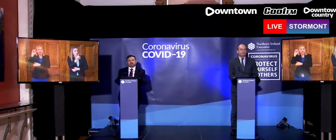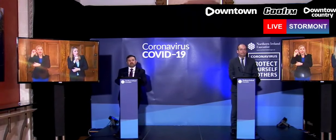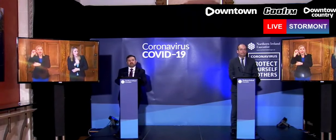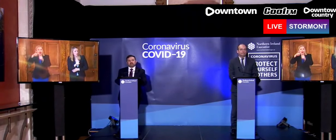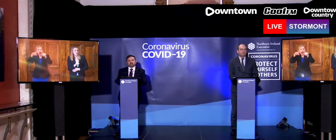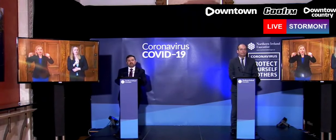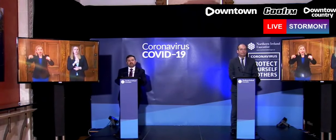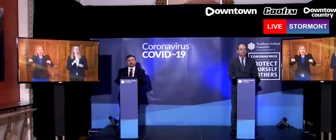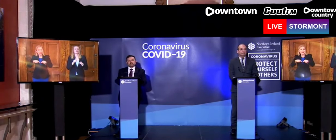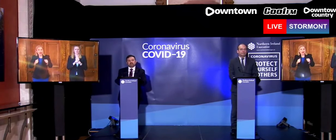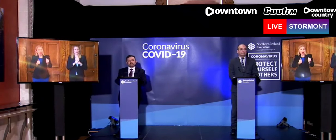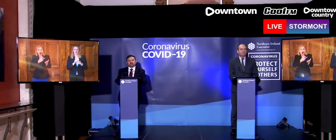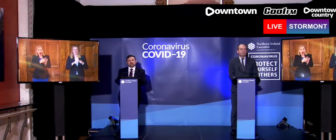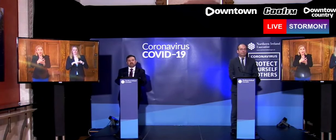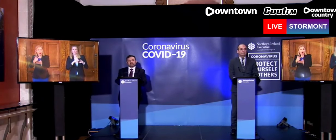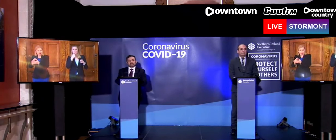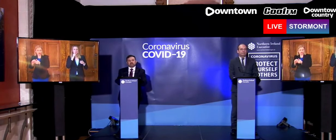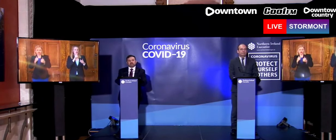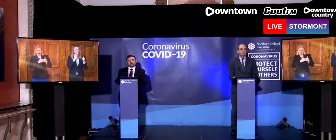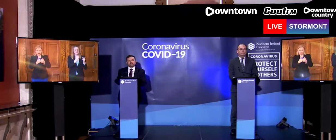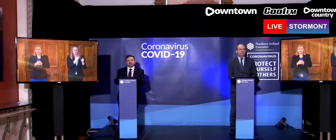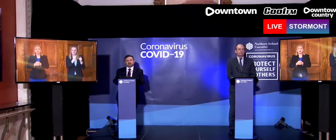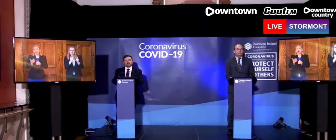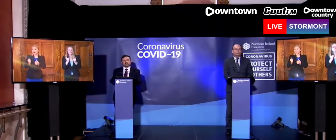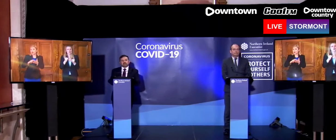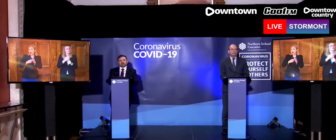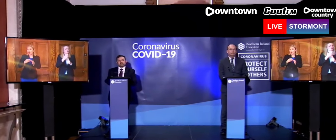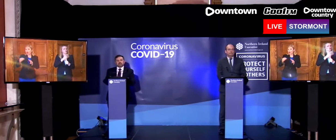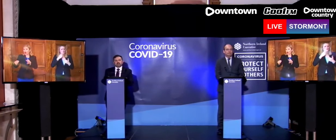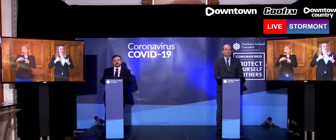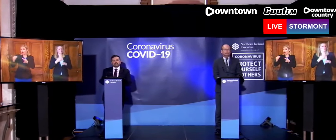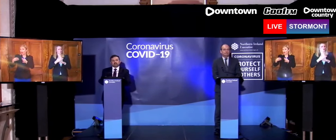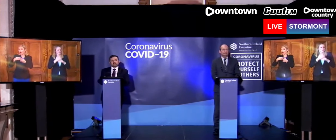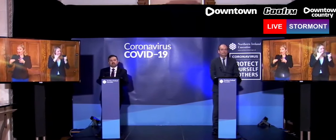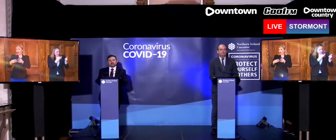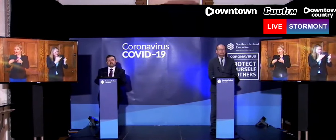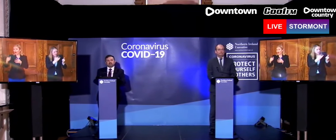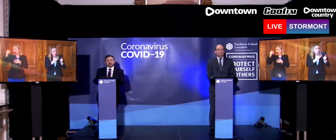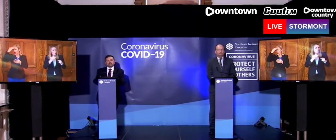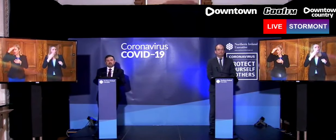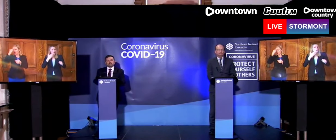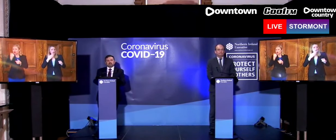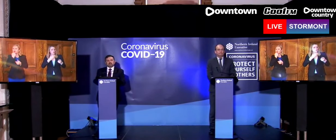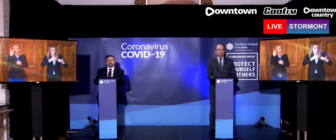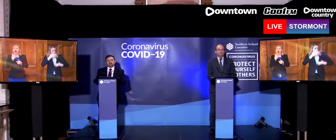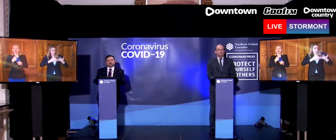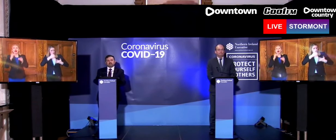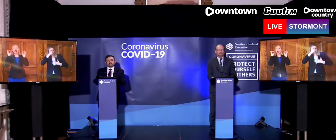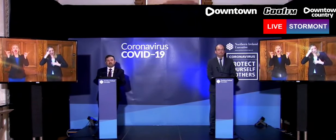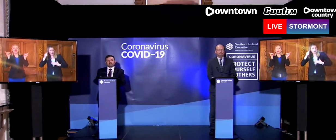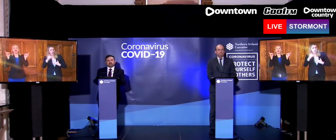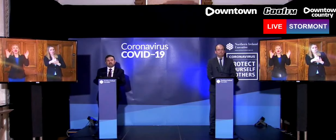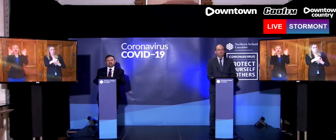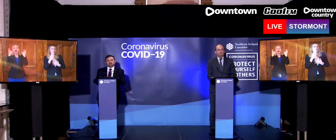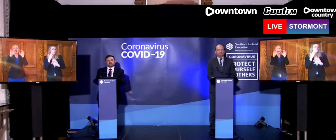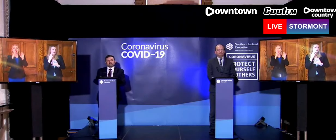asked, when people are tested, I appreciate it will be health workers initially. How long will it be before the test results are